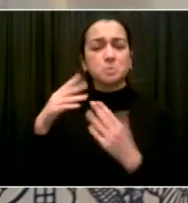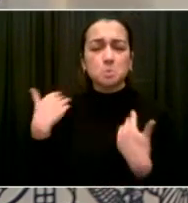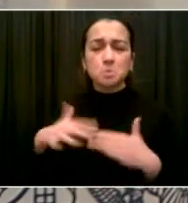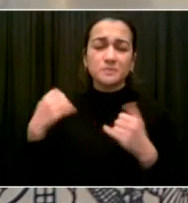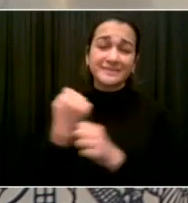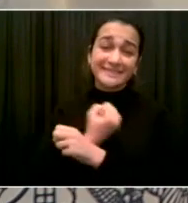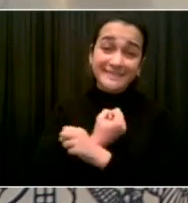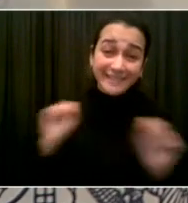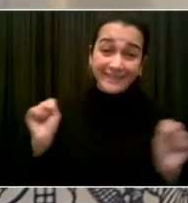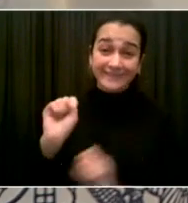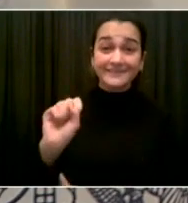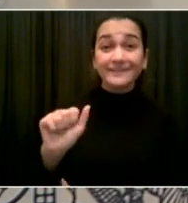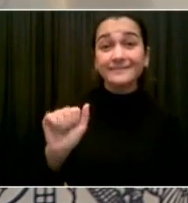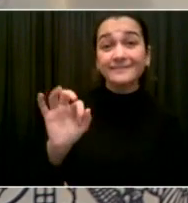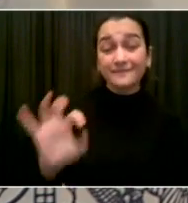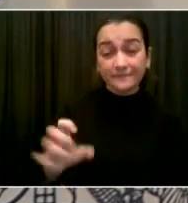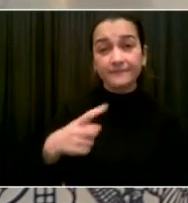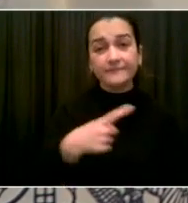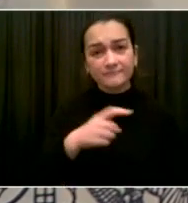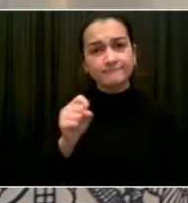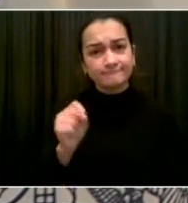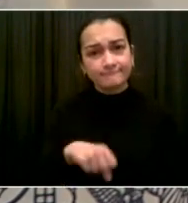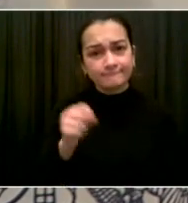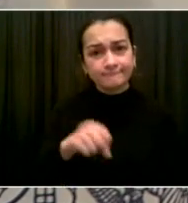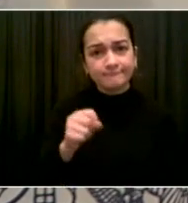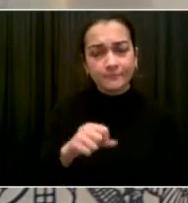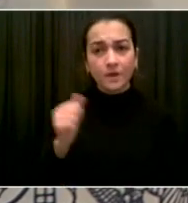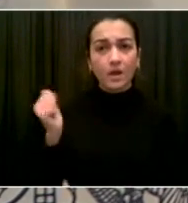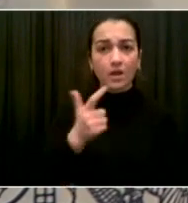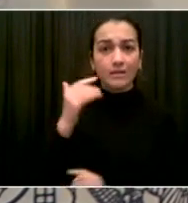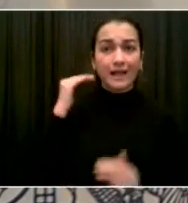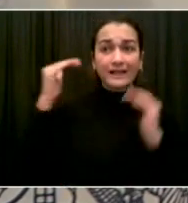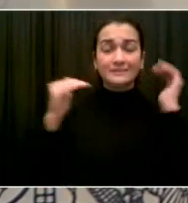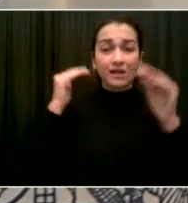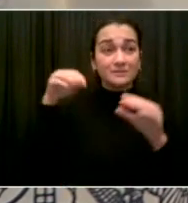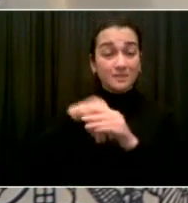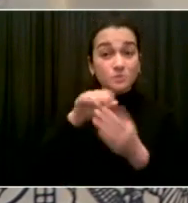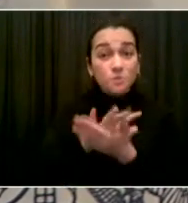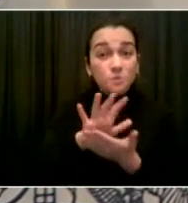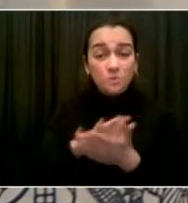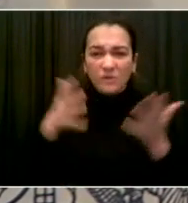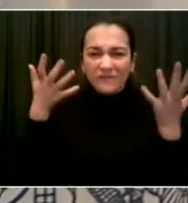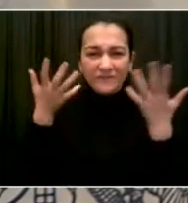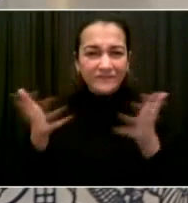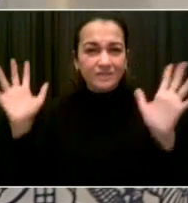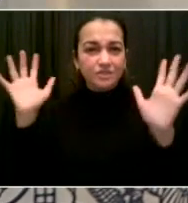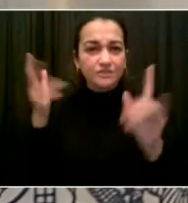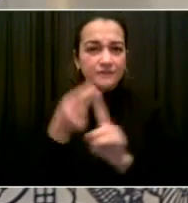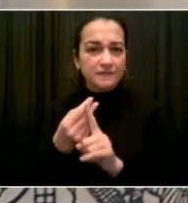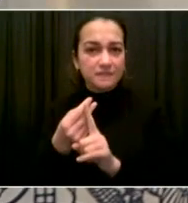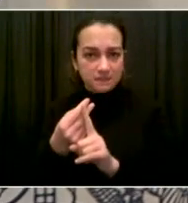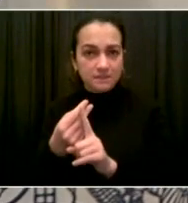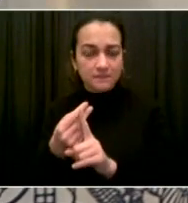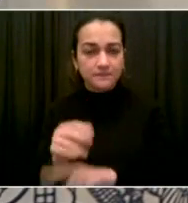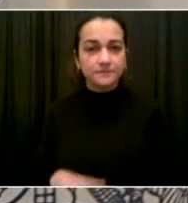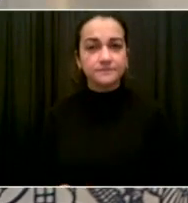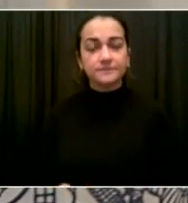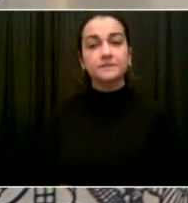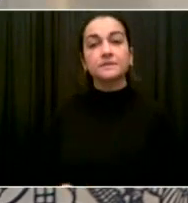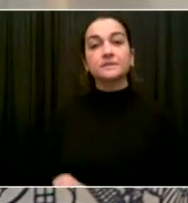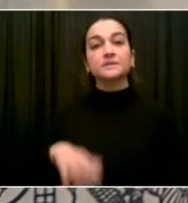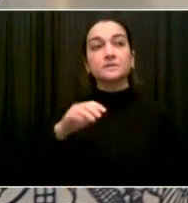positivity levels in the school lower than anywhere else in the city. We have as of this morning, four schools closed out of 1600